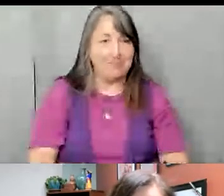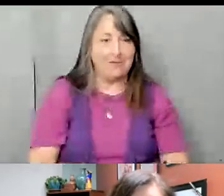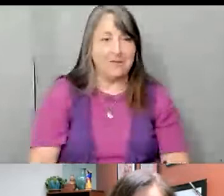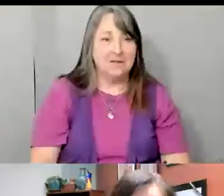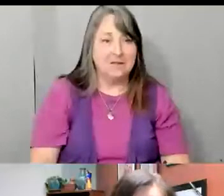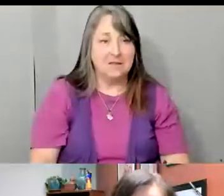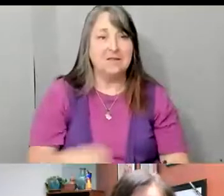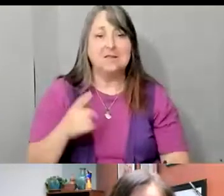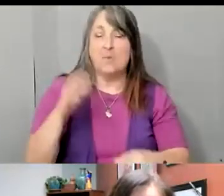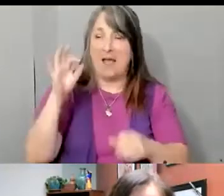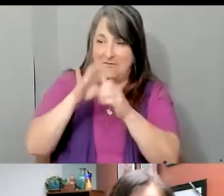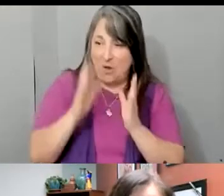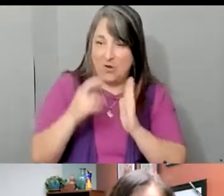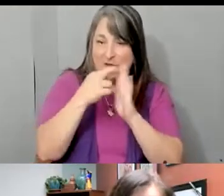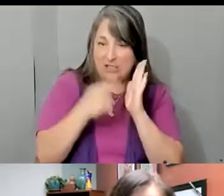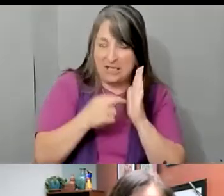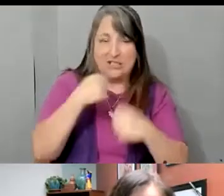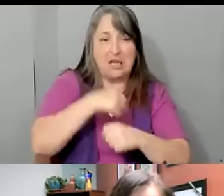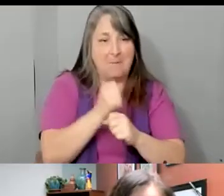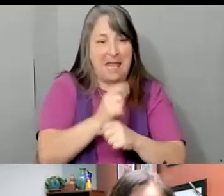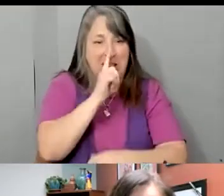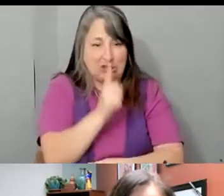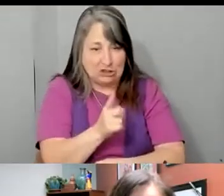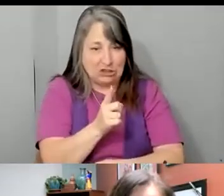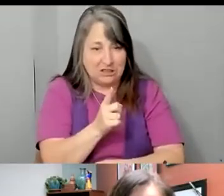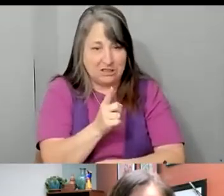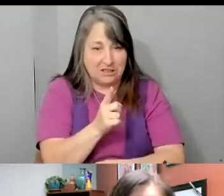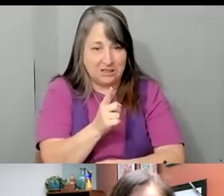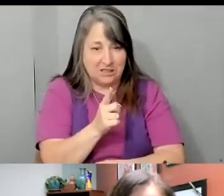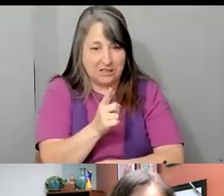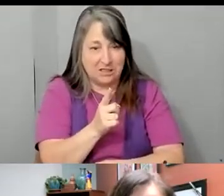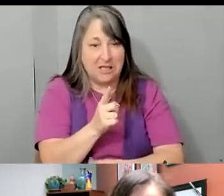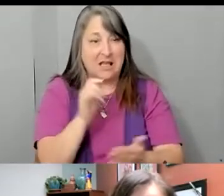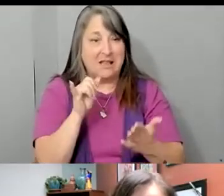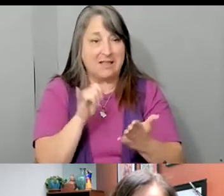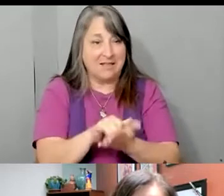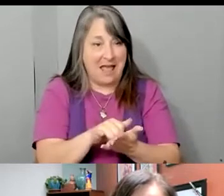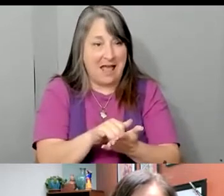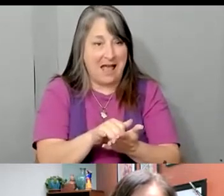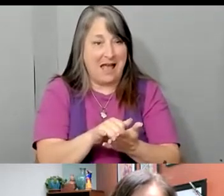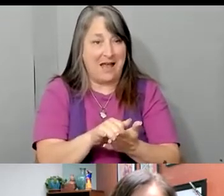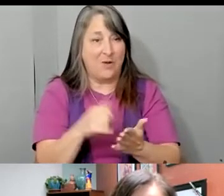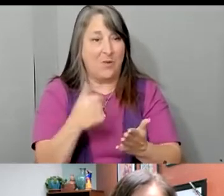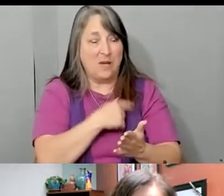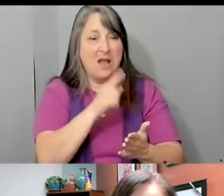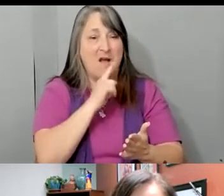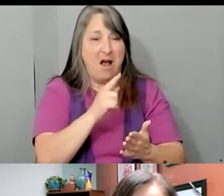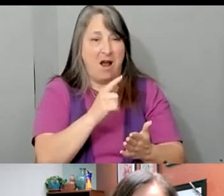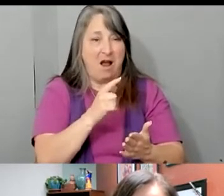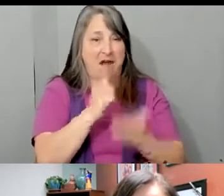registración y asegurarse de que nosotros nos ayuden a entender